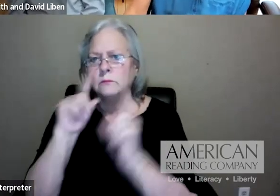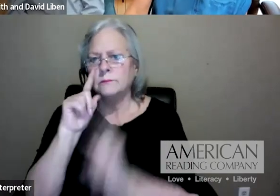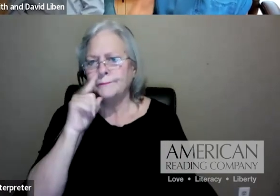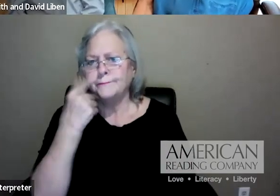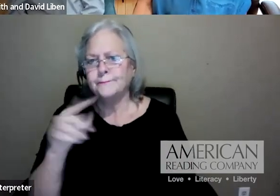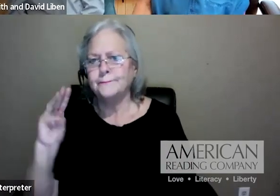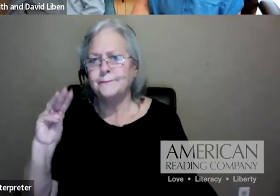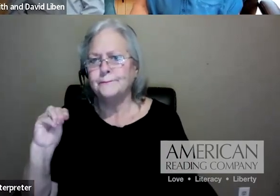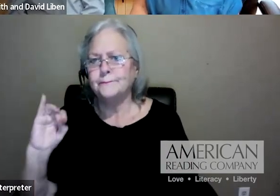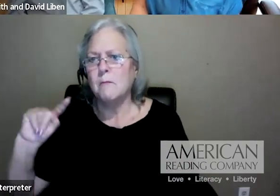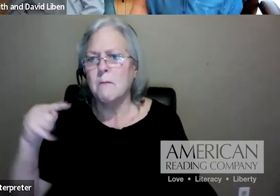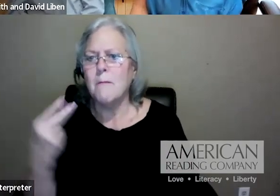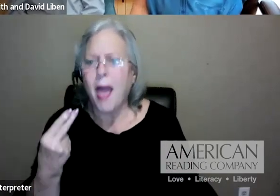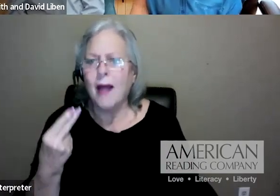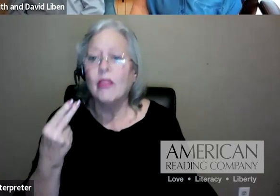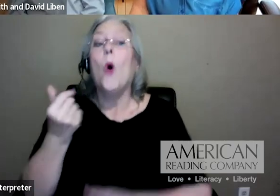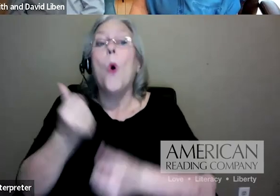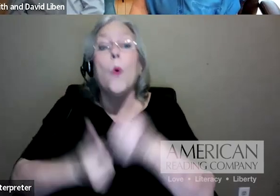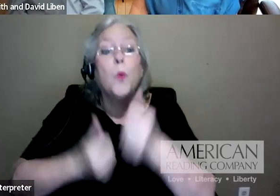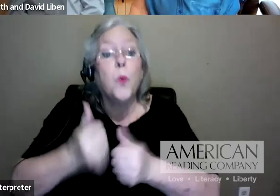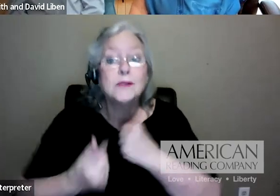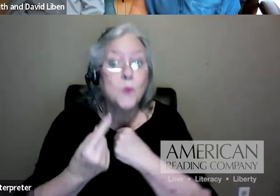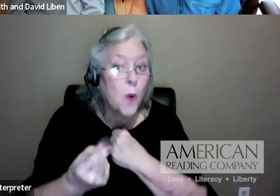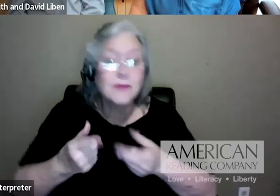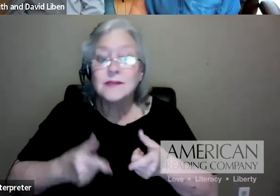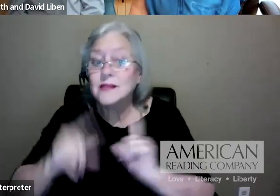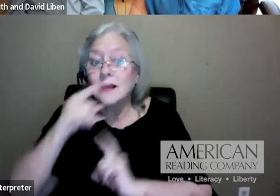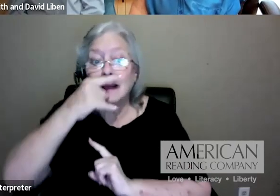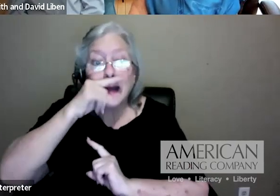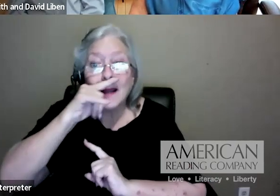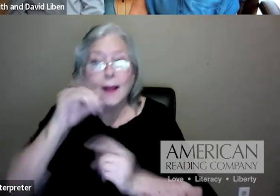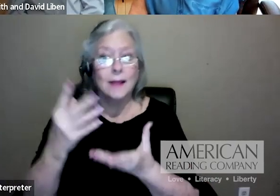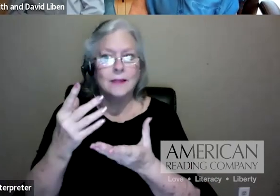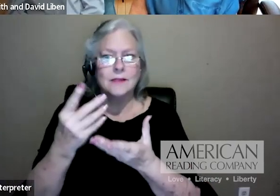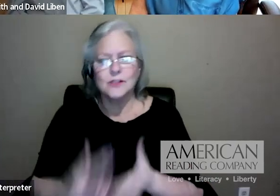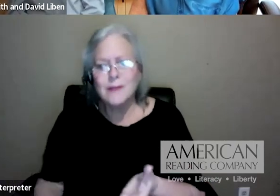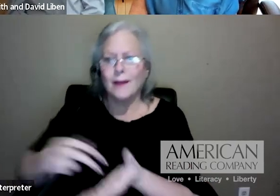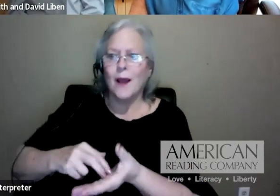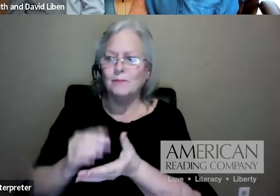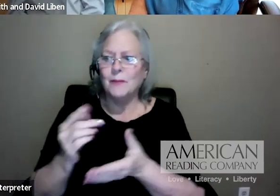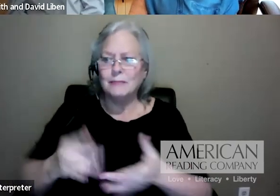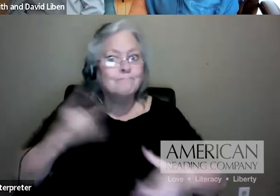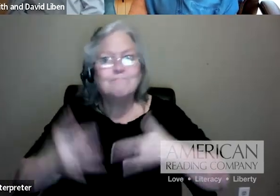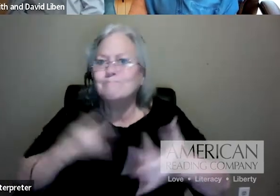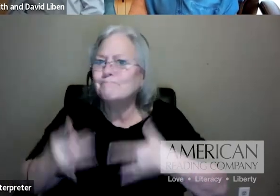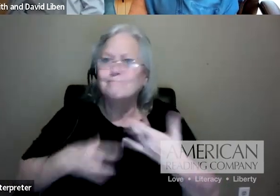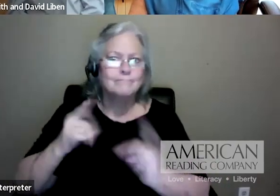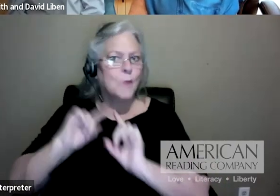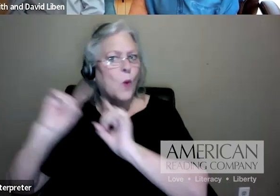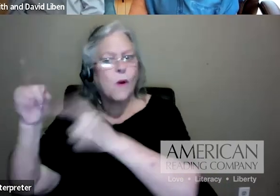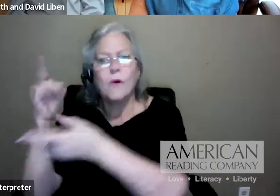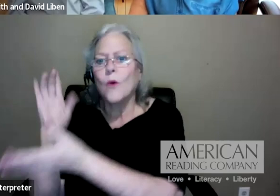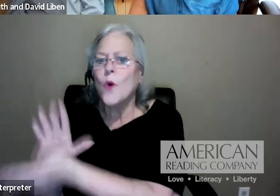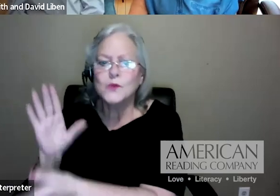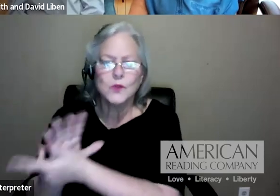What's more likely to get kids want to get up and go to school and become genuine intellectuals? Unfortunately, we've